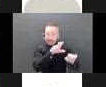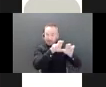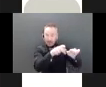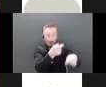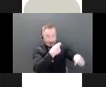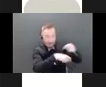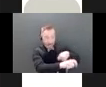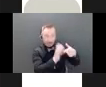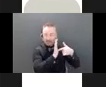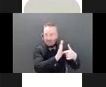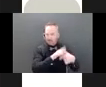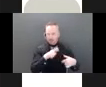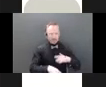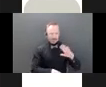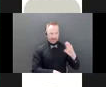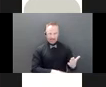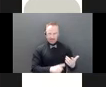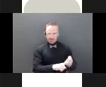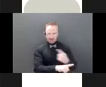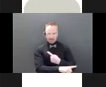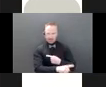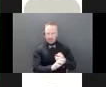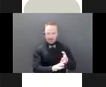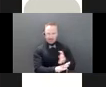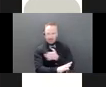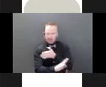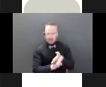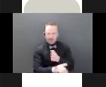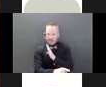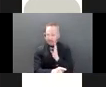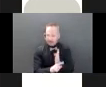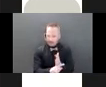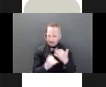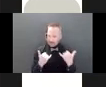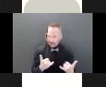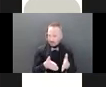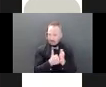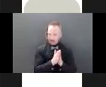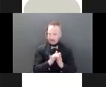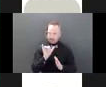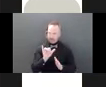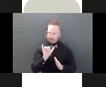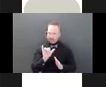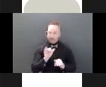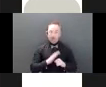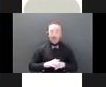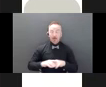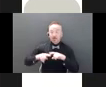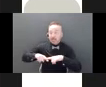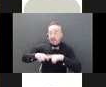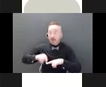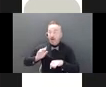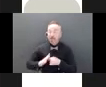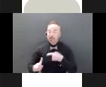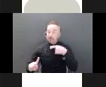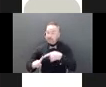Next slide, please. And depending on your written authorization and depending on the specific circumstances, an